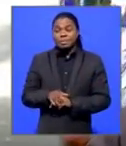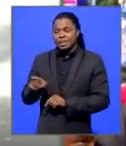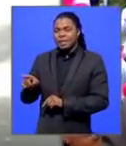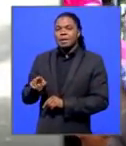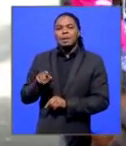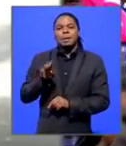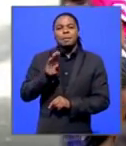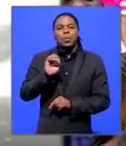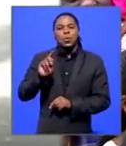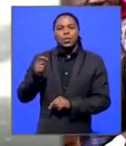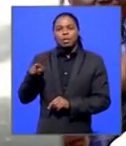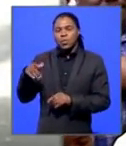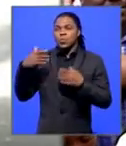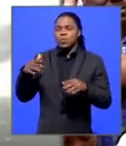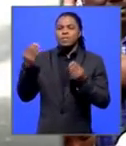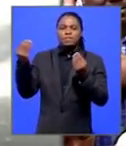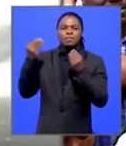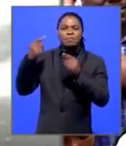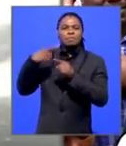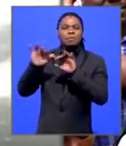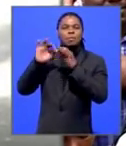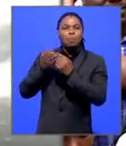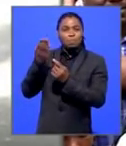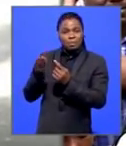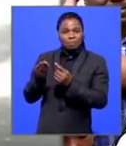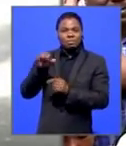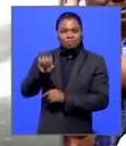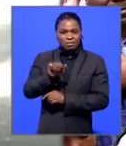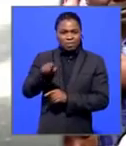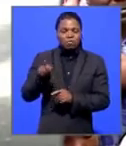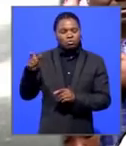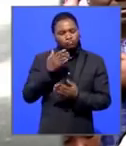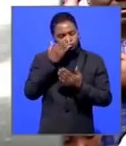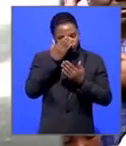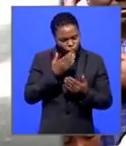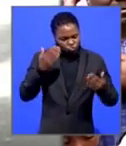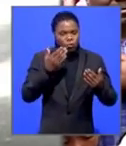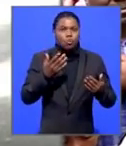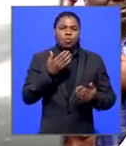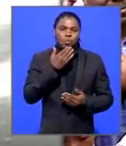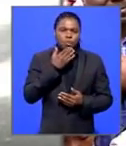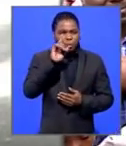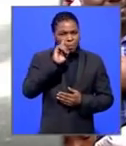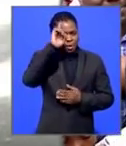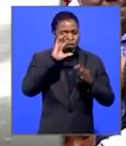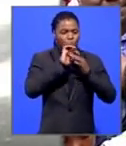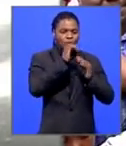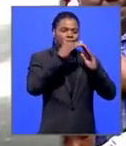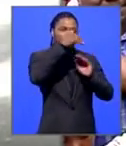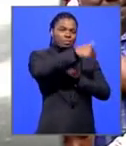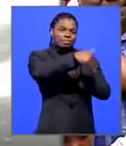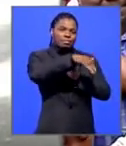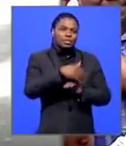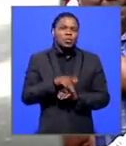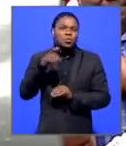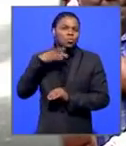Booth, quite a legendary soccer player here in South Africa, paying his respects outside Tata Nelson Mandela's Houghton home. In the background,